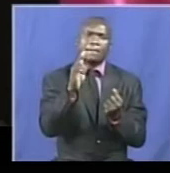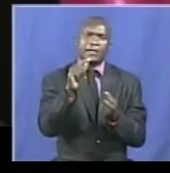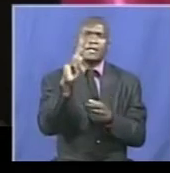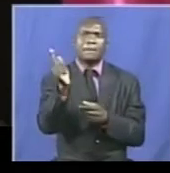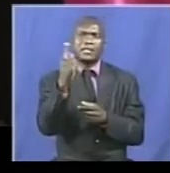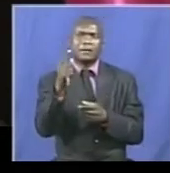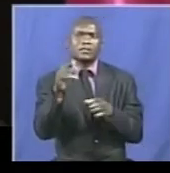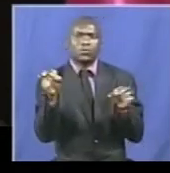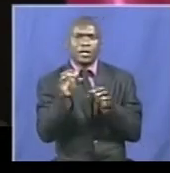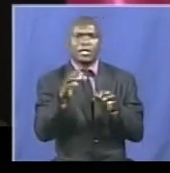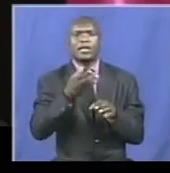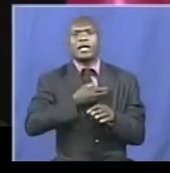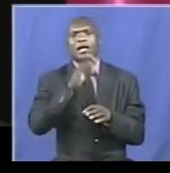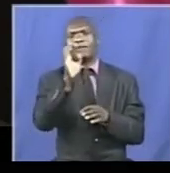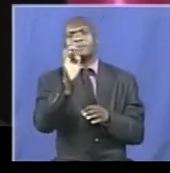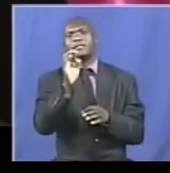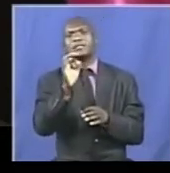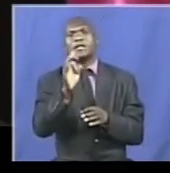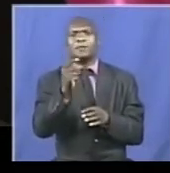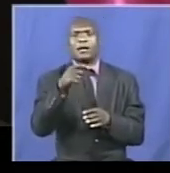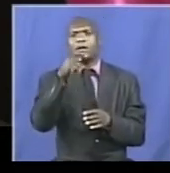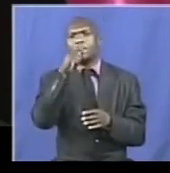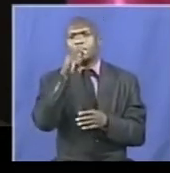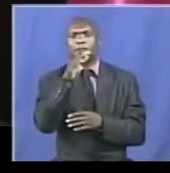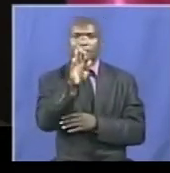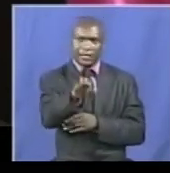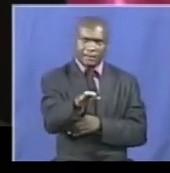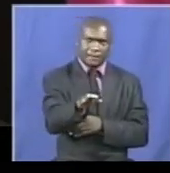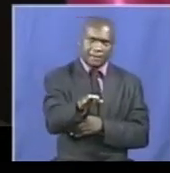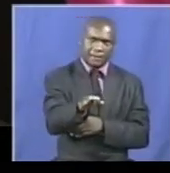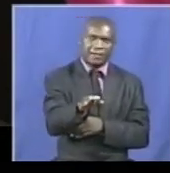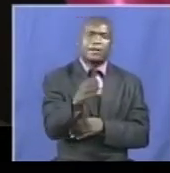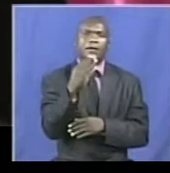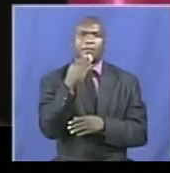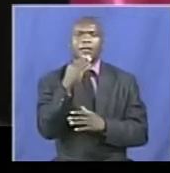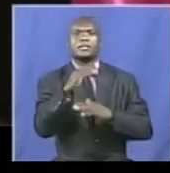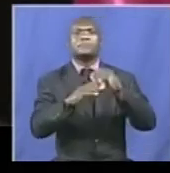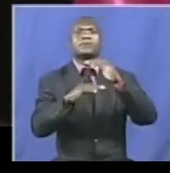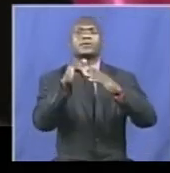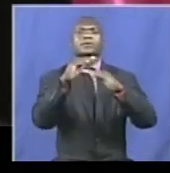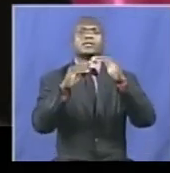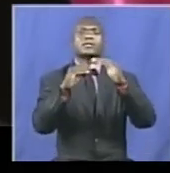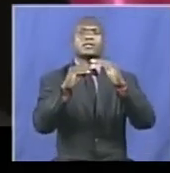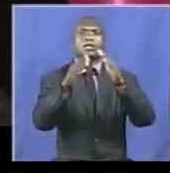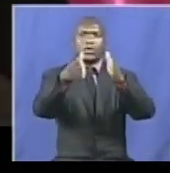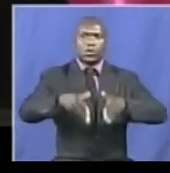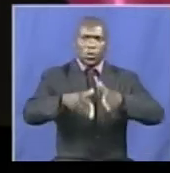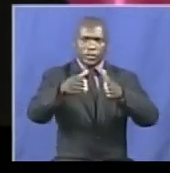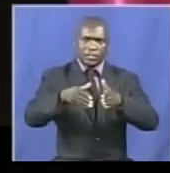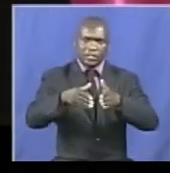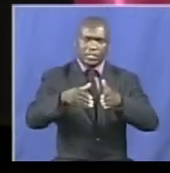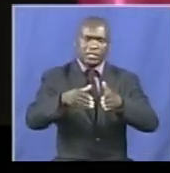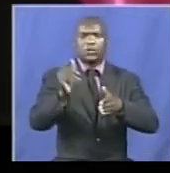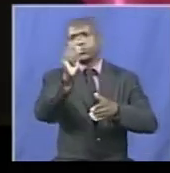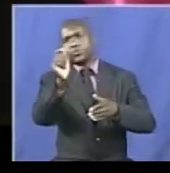the continuing liquidity challenge, poor state of public infrastructure, constrain investment